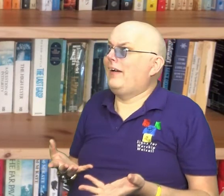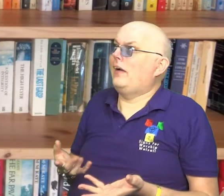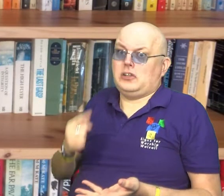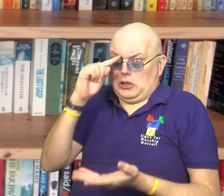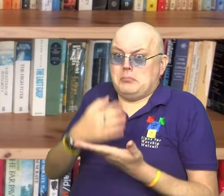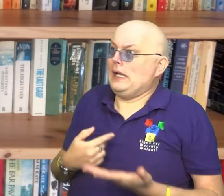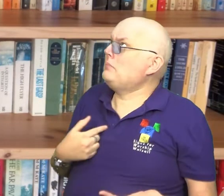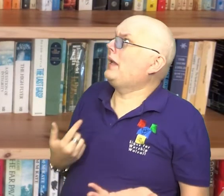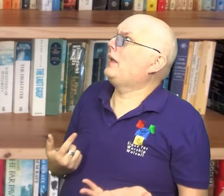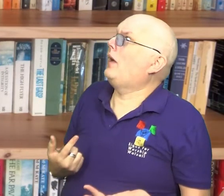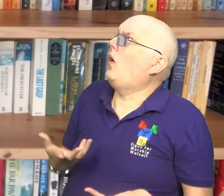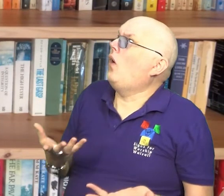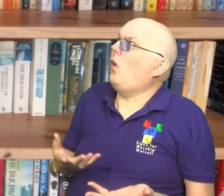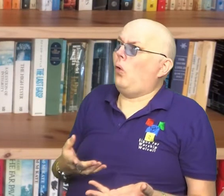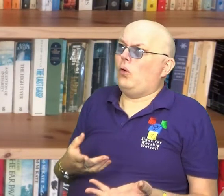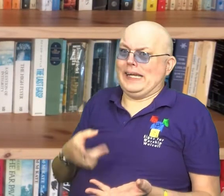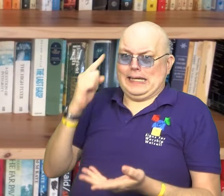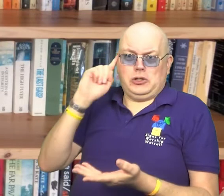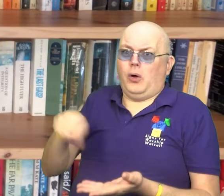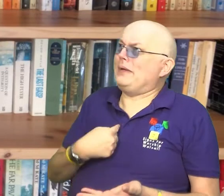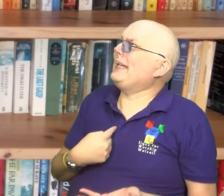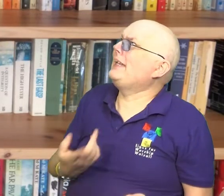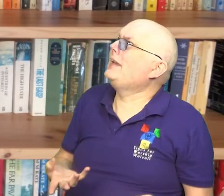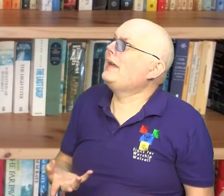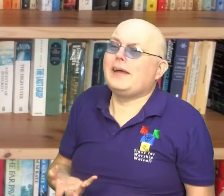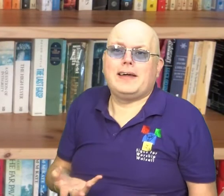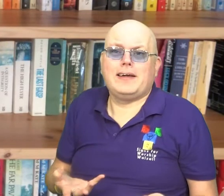What if they don't believe me or listen to me?